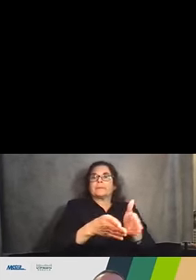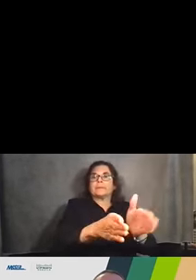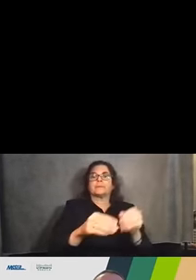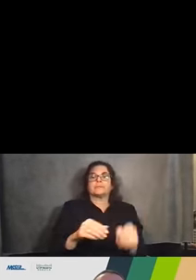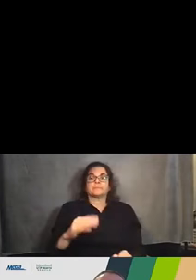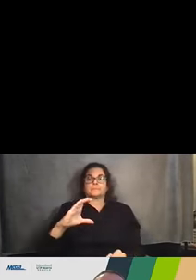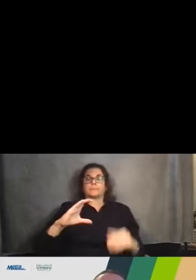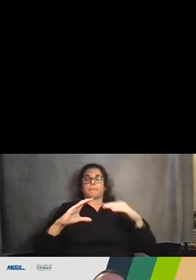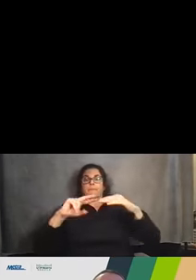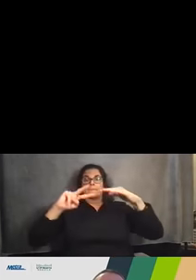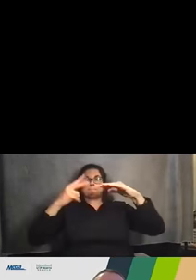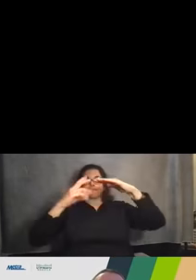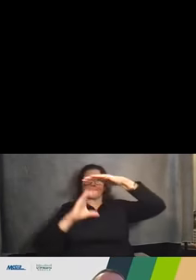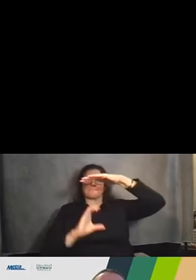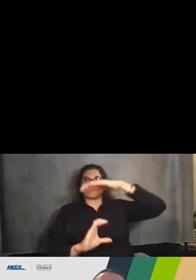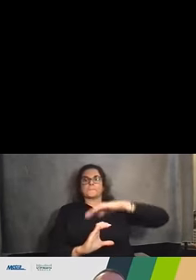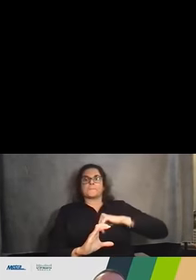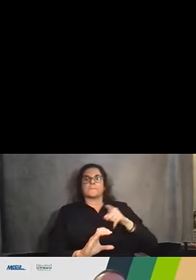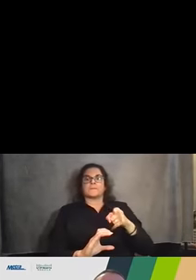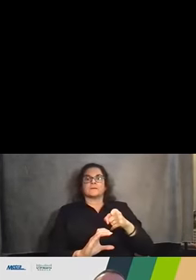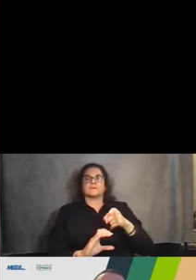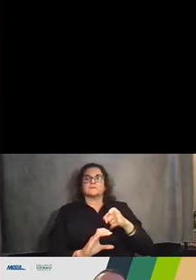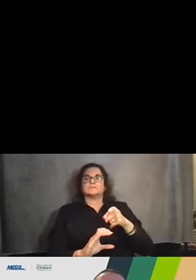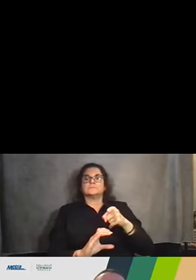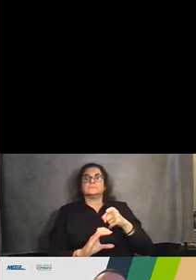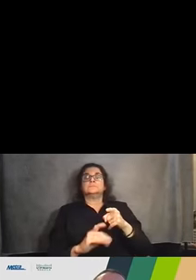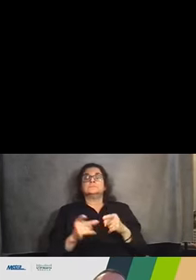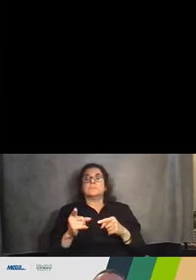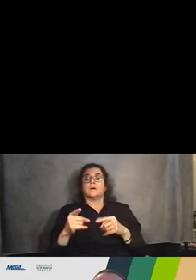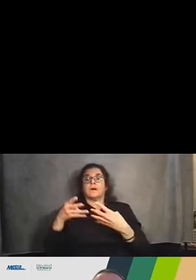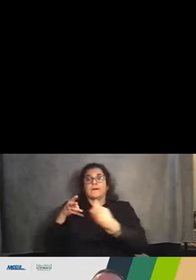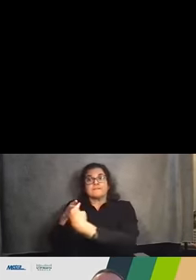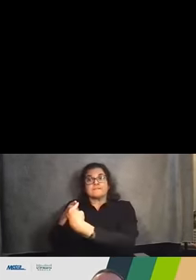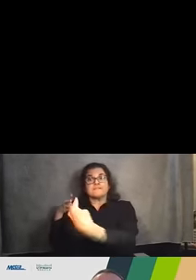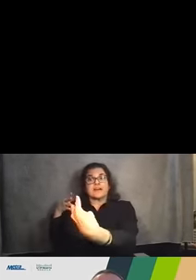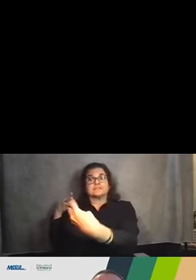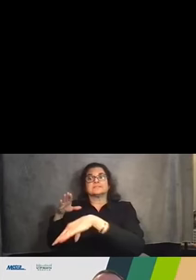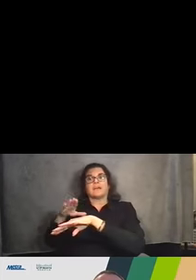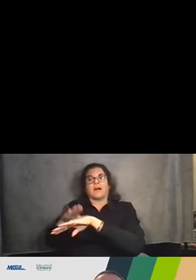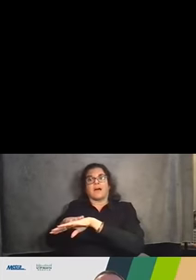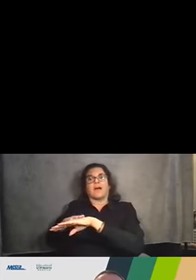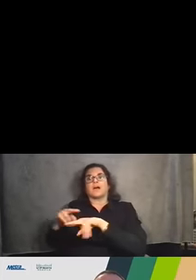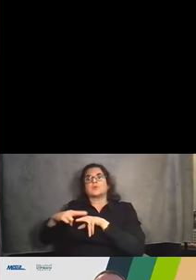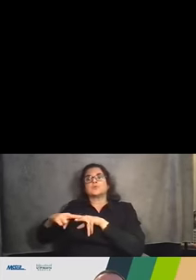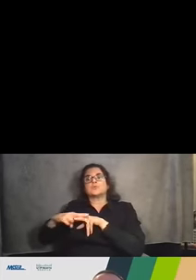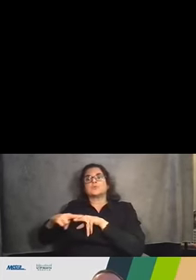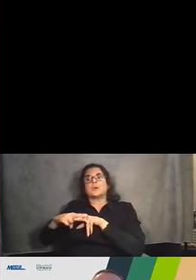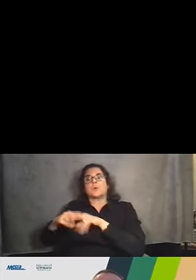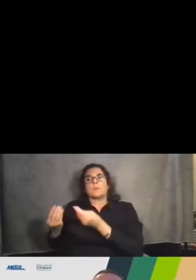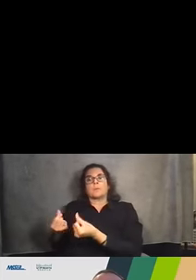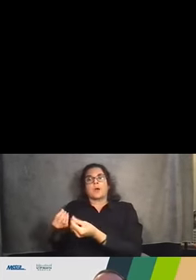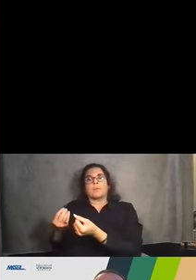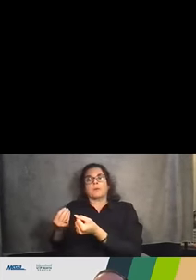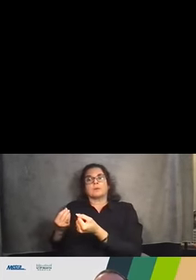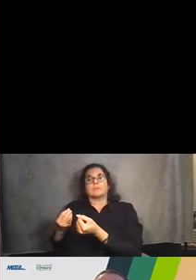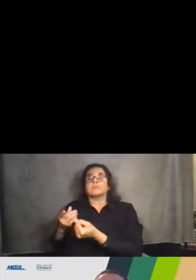fence located on the railroad property where the proposed track location would be. So again, the property